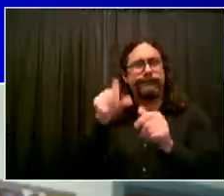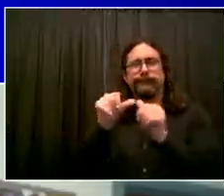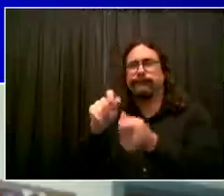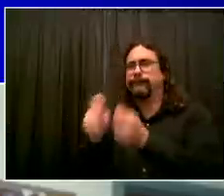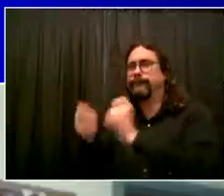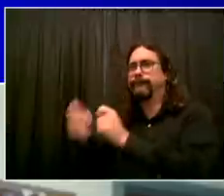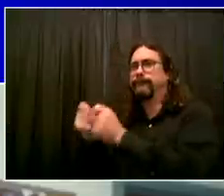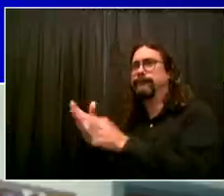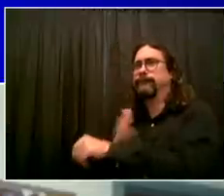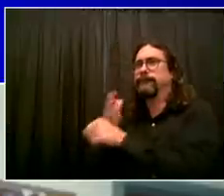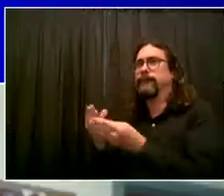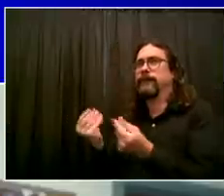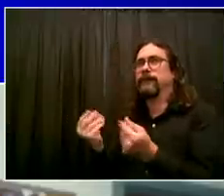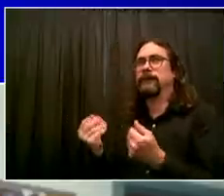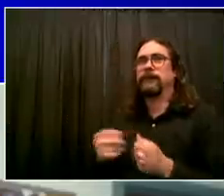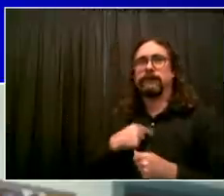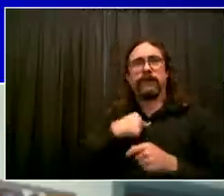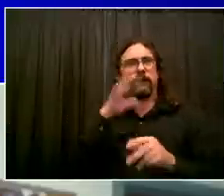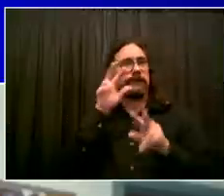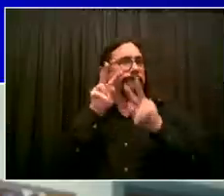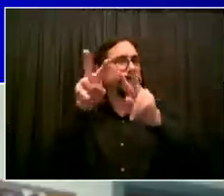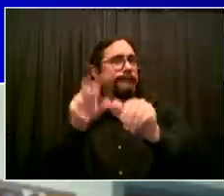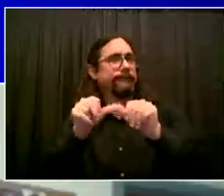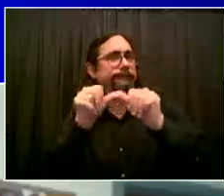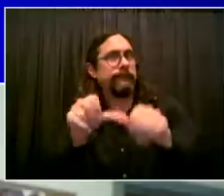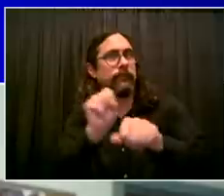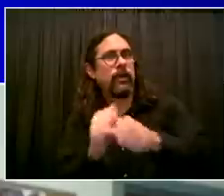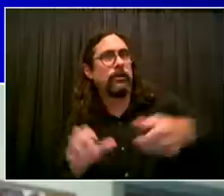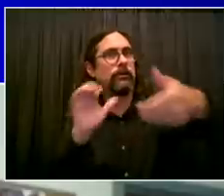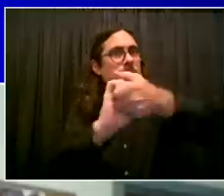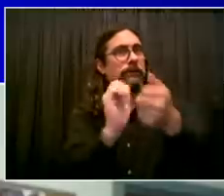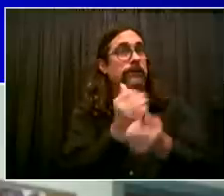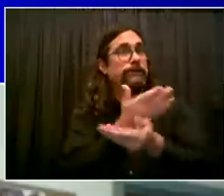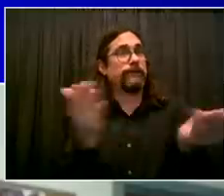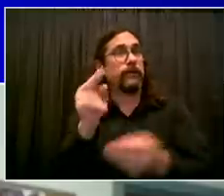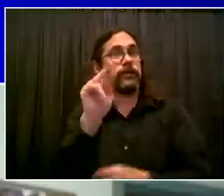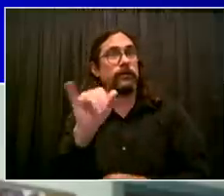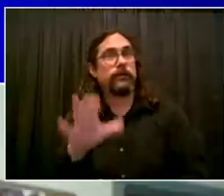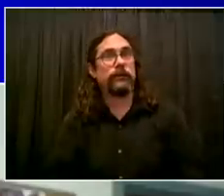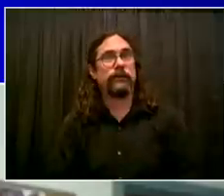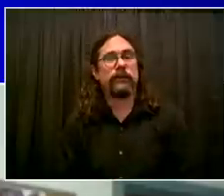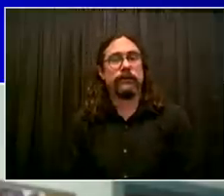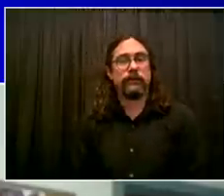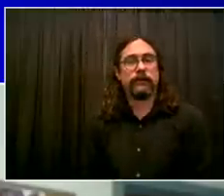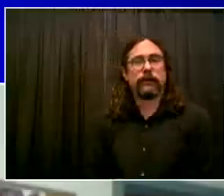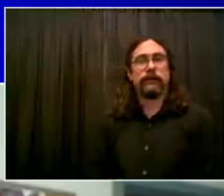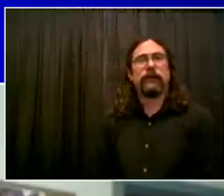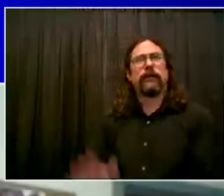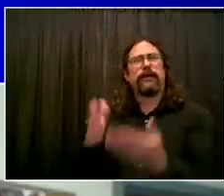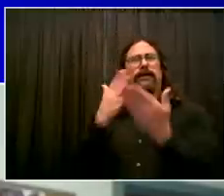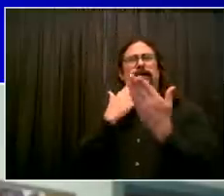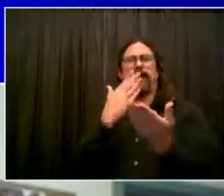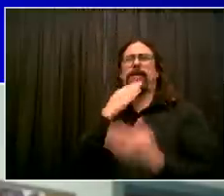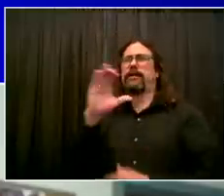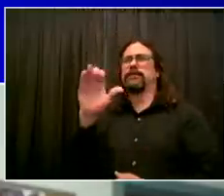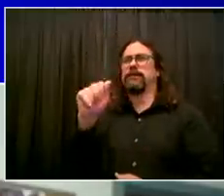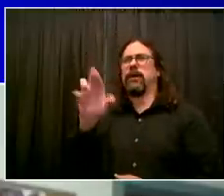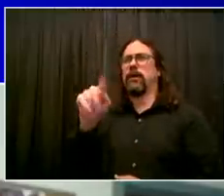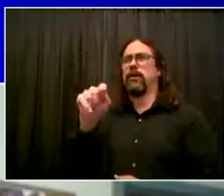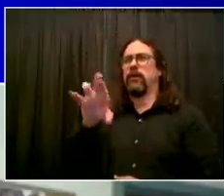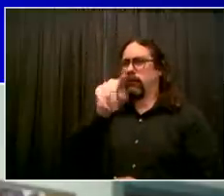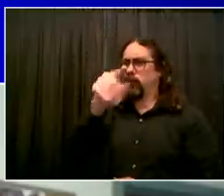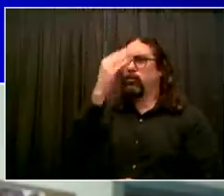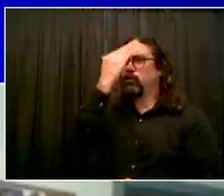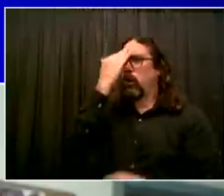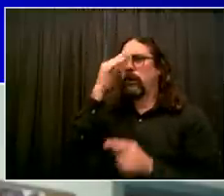you for your previous service to the city of New York. You know plenty about these challenges. But I agree, we can do a lot. And